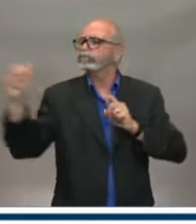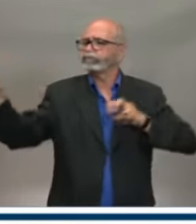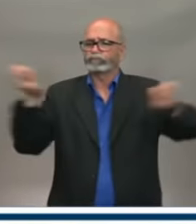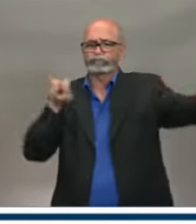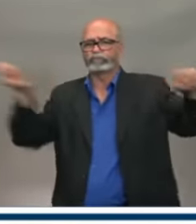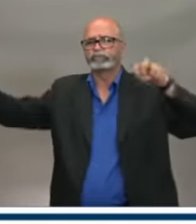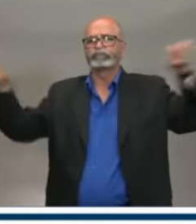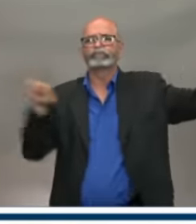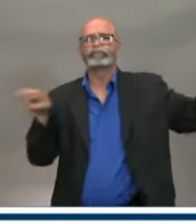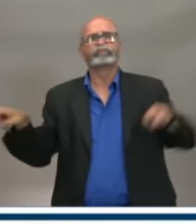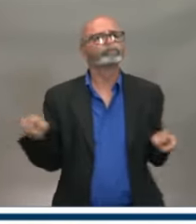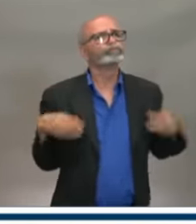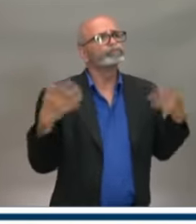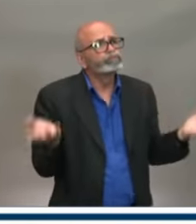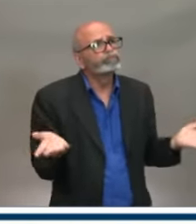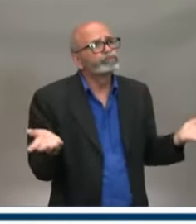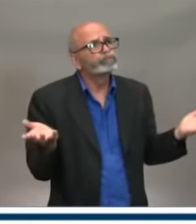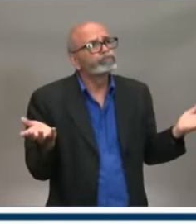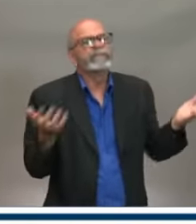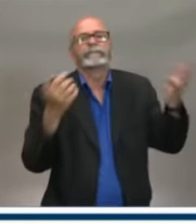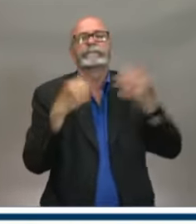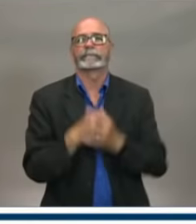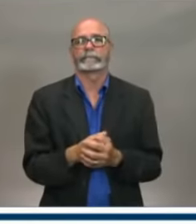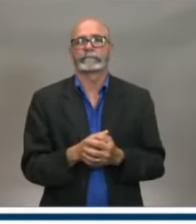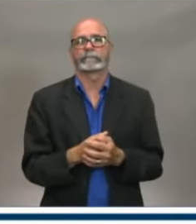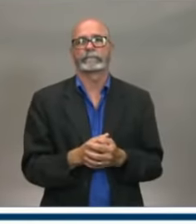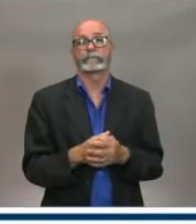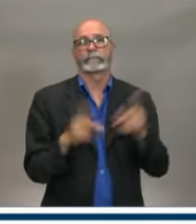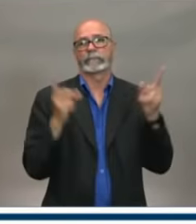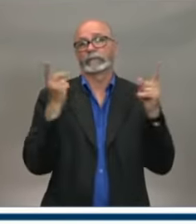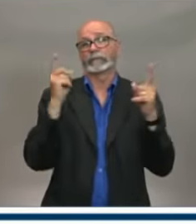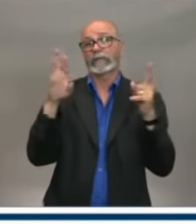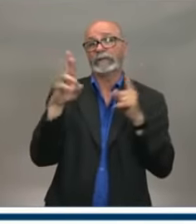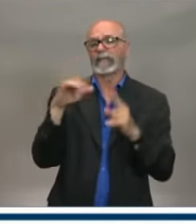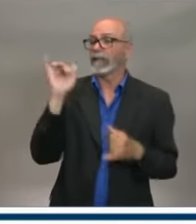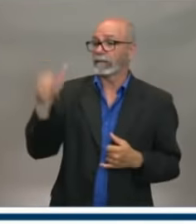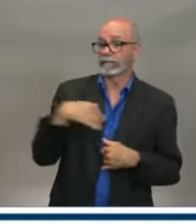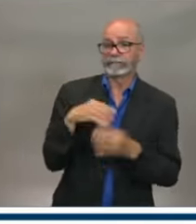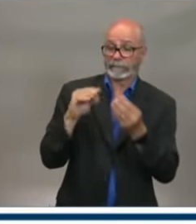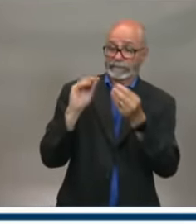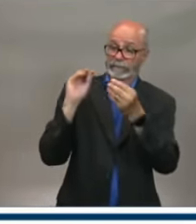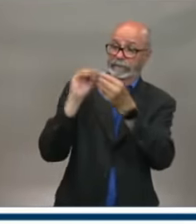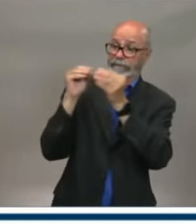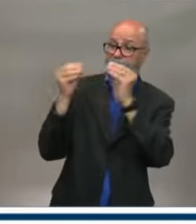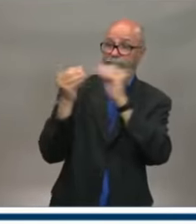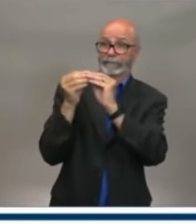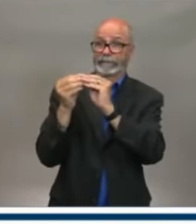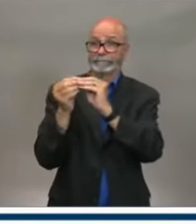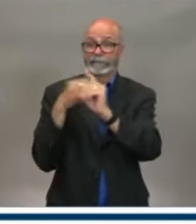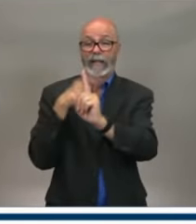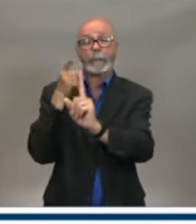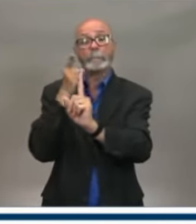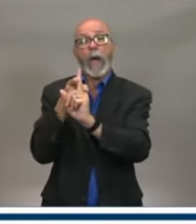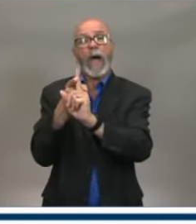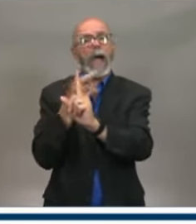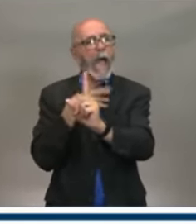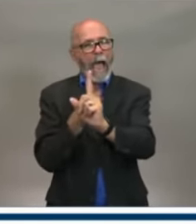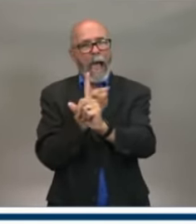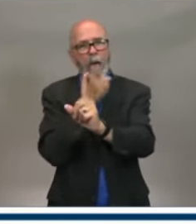understand it's just not about – it's not just numbers. It's the type of activity that goes on and